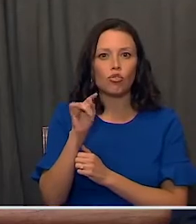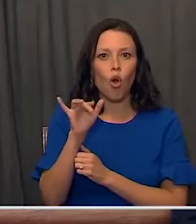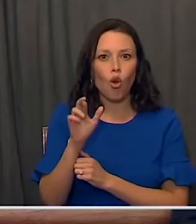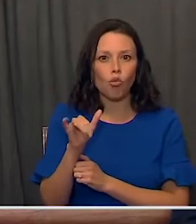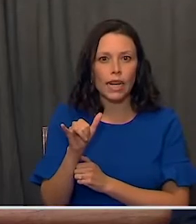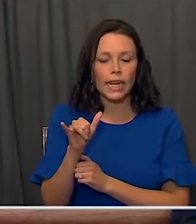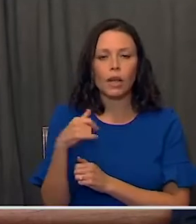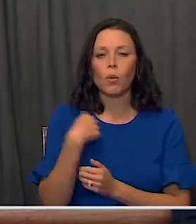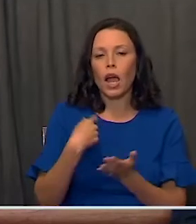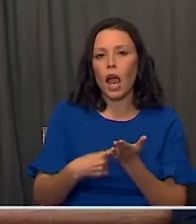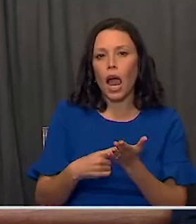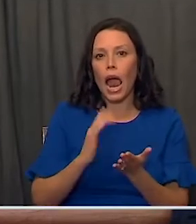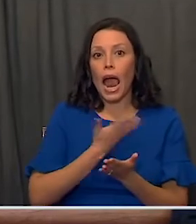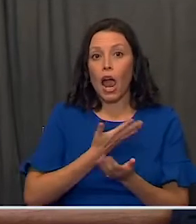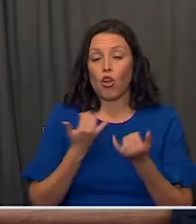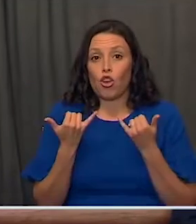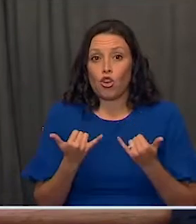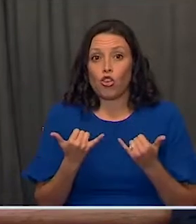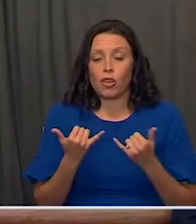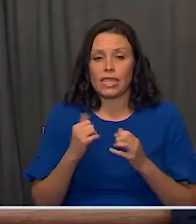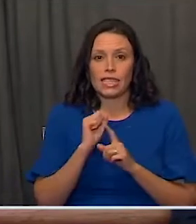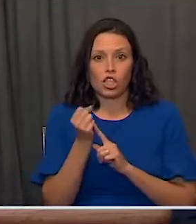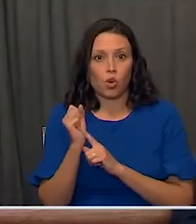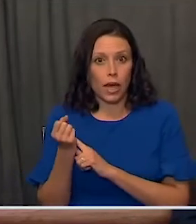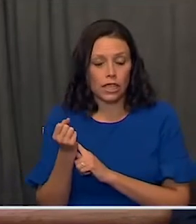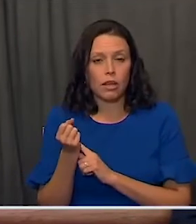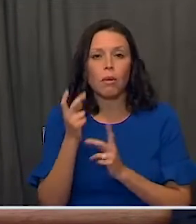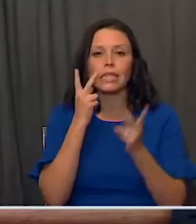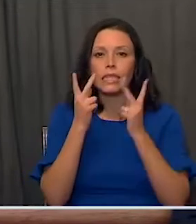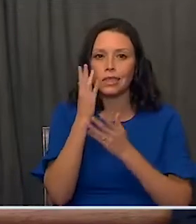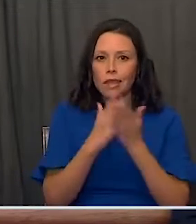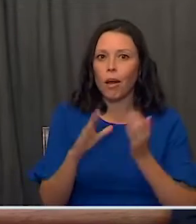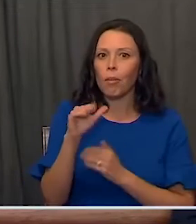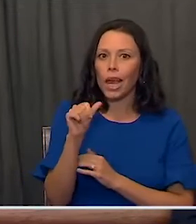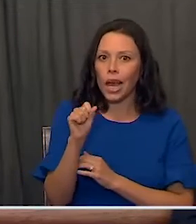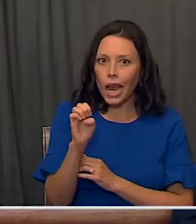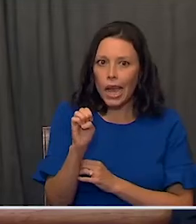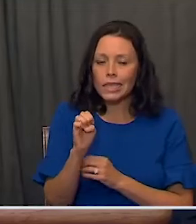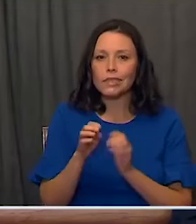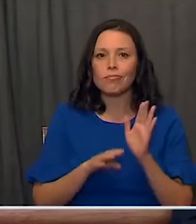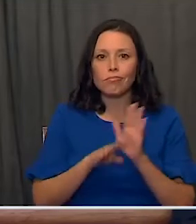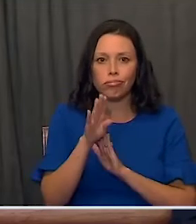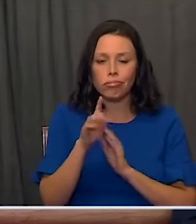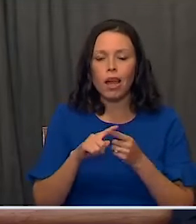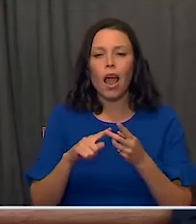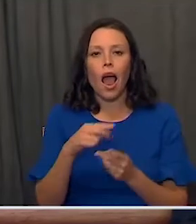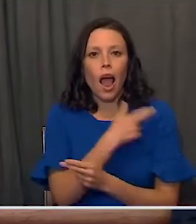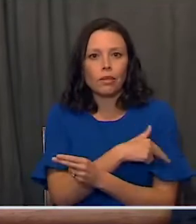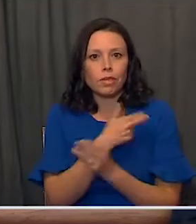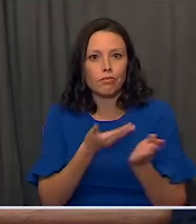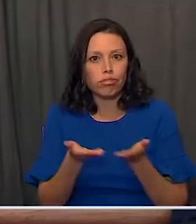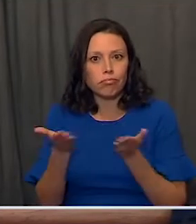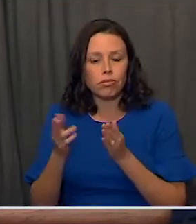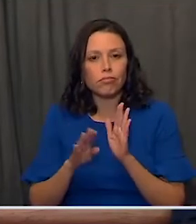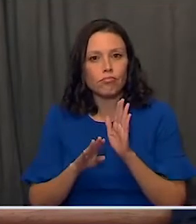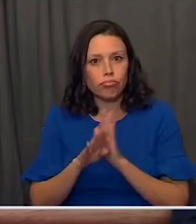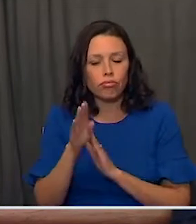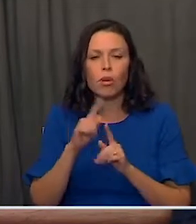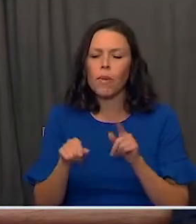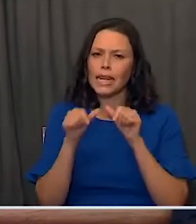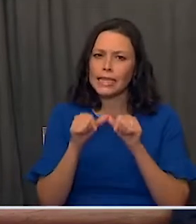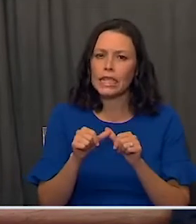our current circumstances where we see cases and hospitalizations rising, but we also continue to speak to them